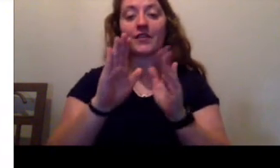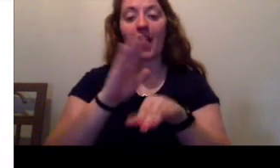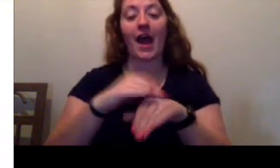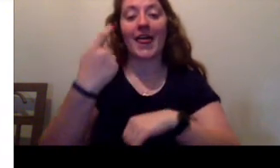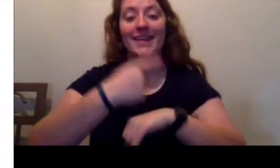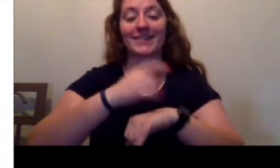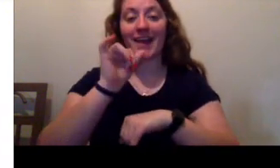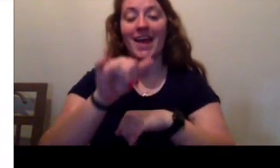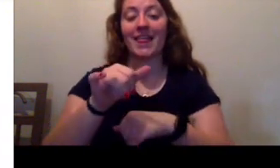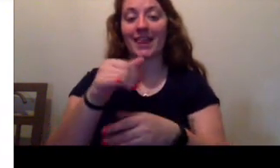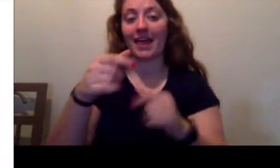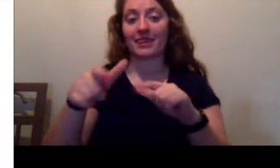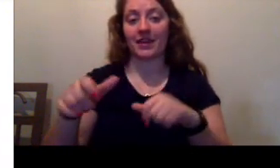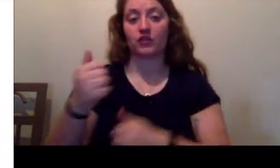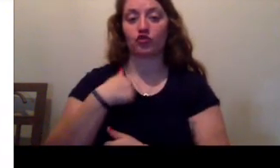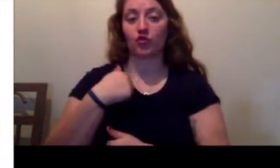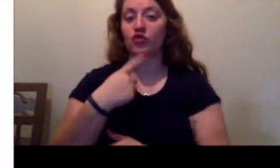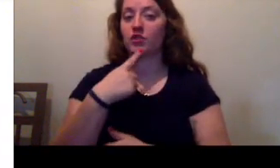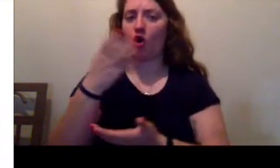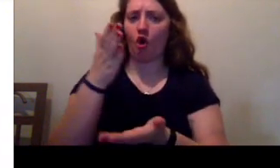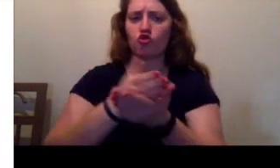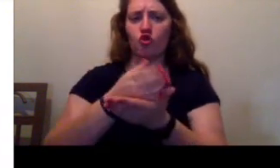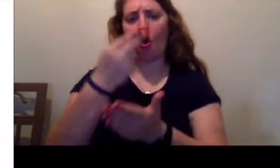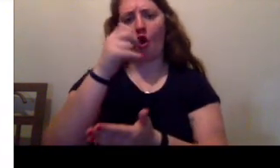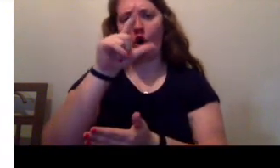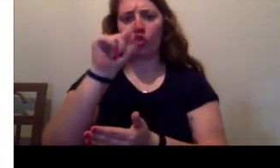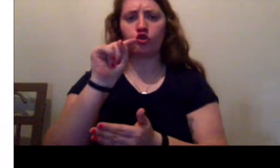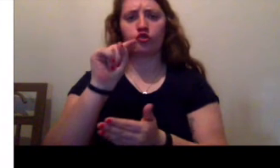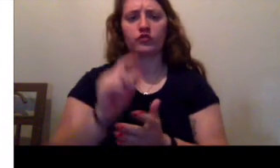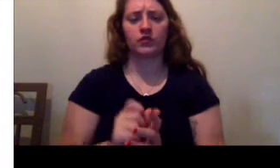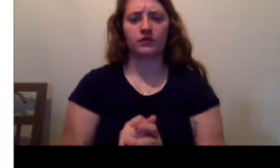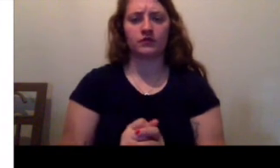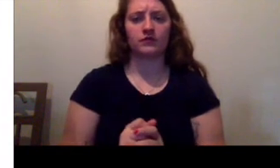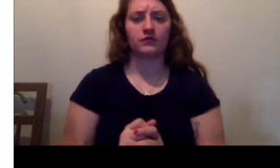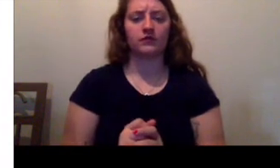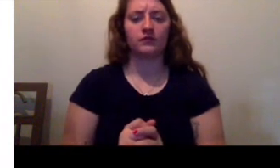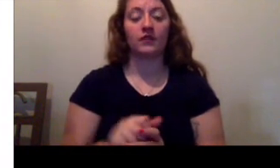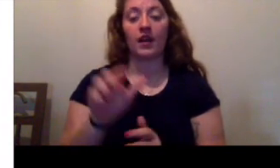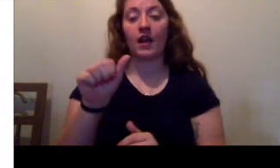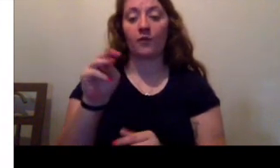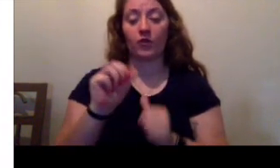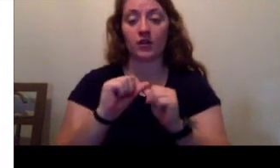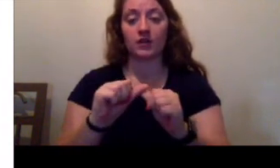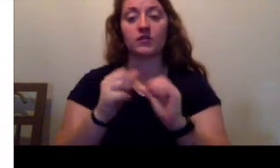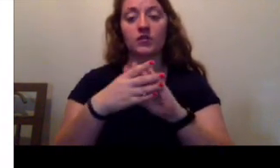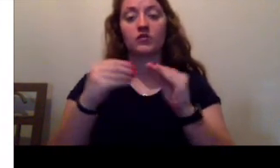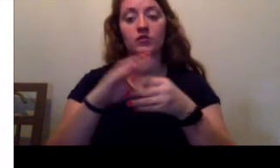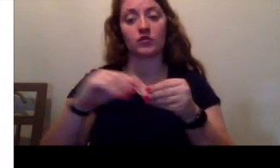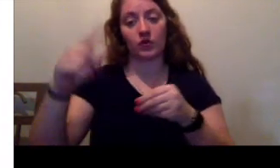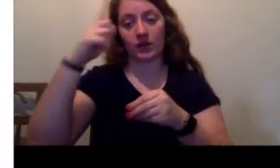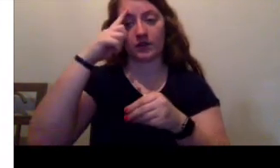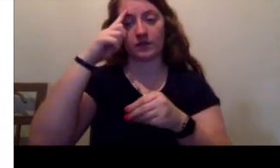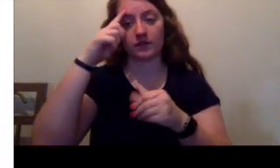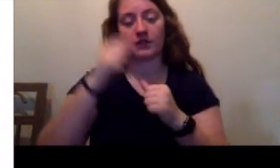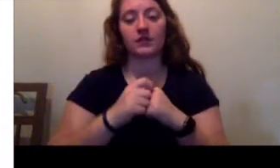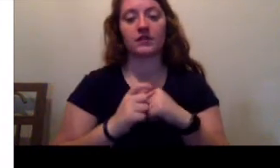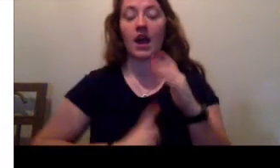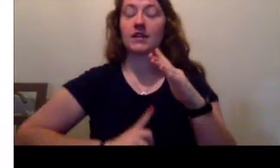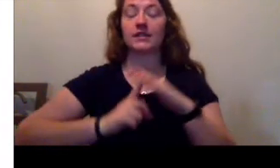that that soldier had stopped her with his call of HALT! Anne-Marie continued the story in her head.